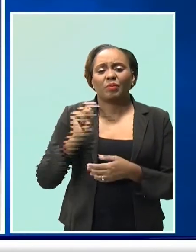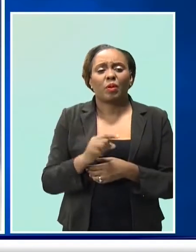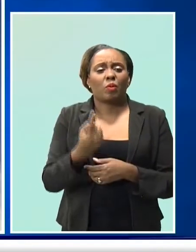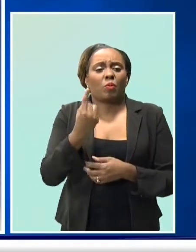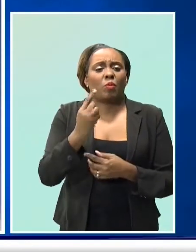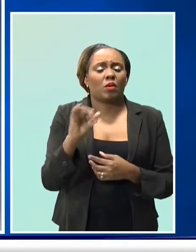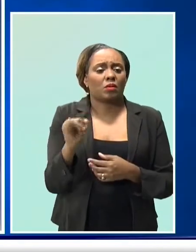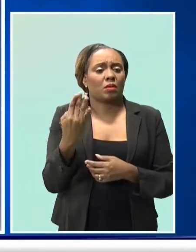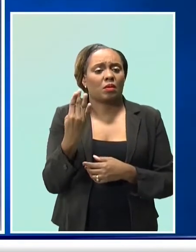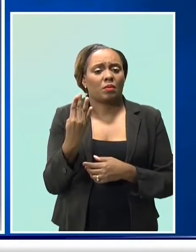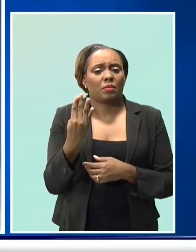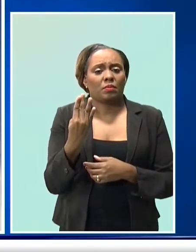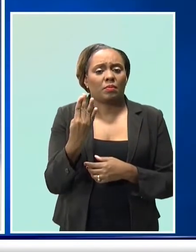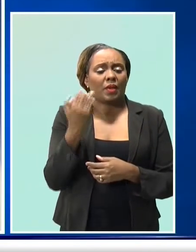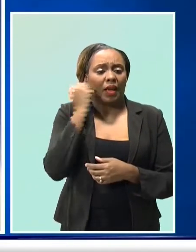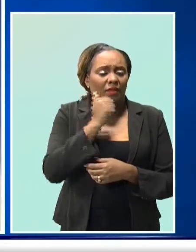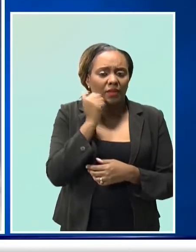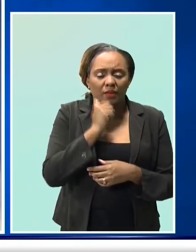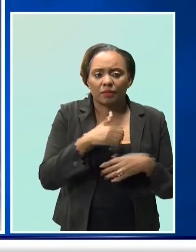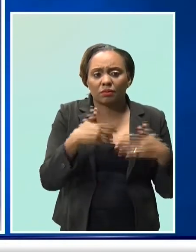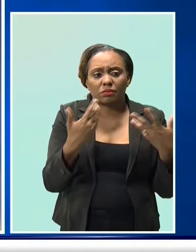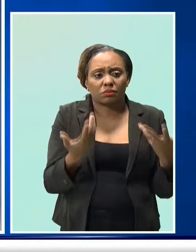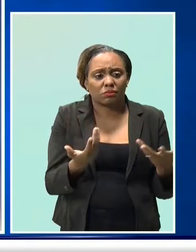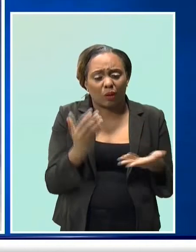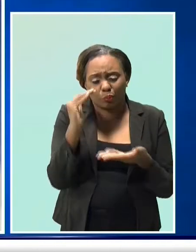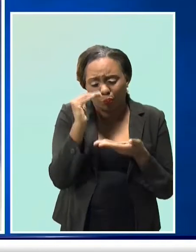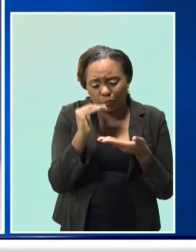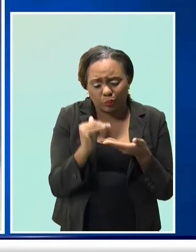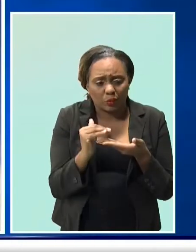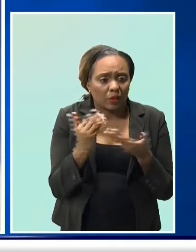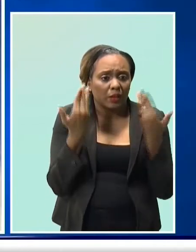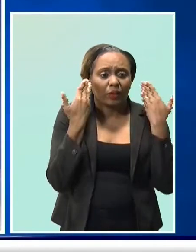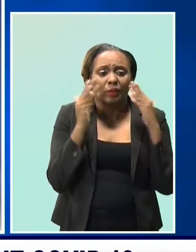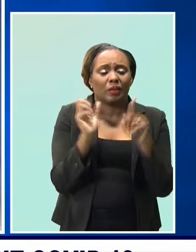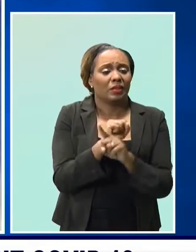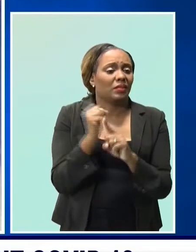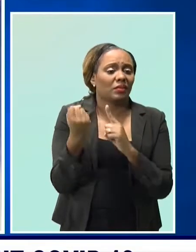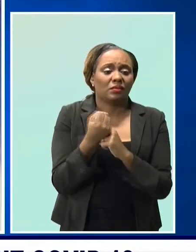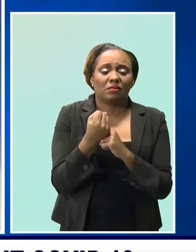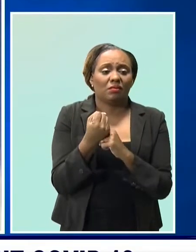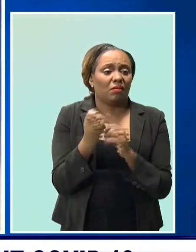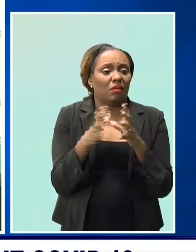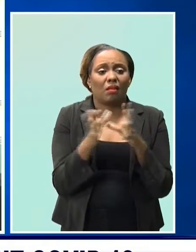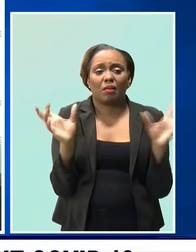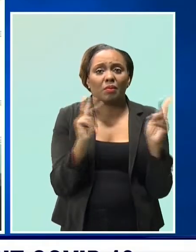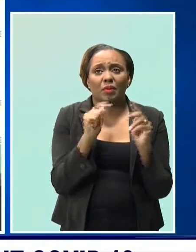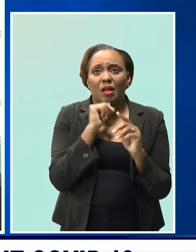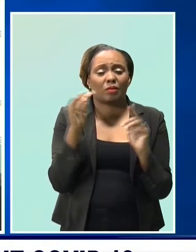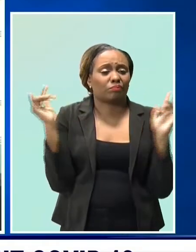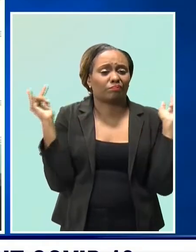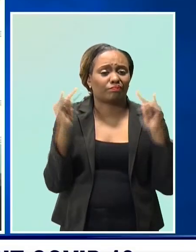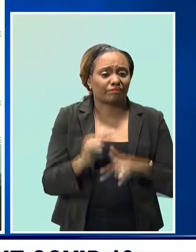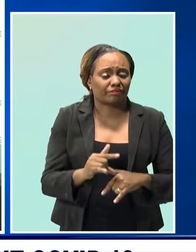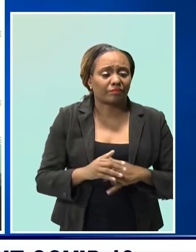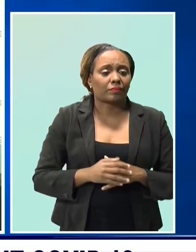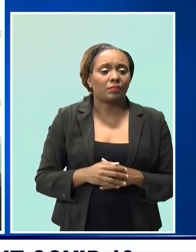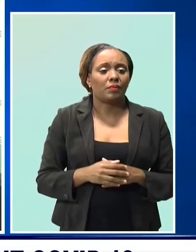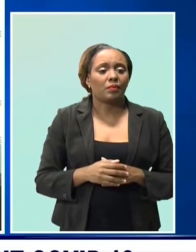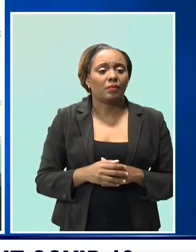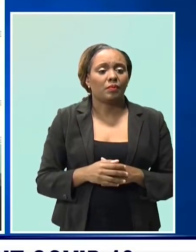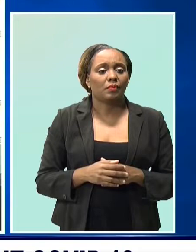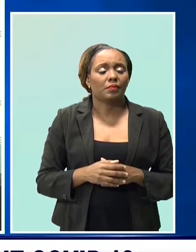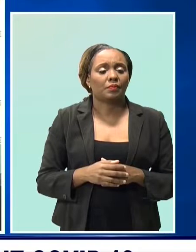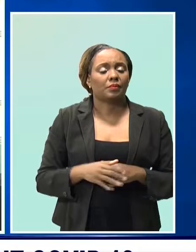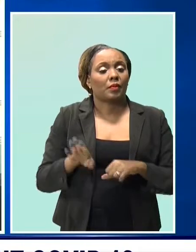There's nothing this week. So I won't be able to tell you what's the situation with the visitors because we haven't been seeing many of them. The Barbados Transport Co-op